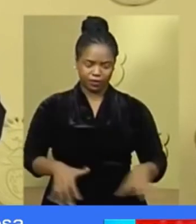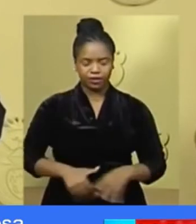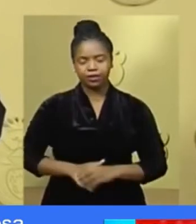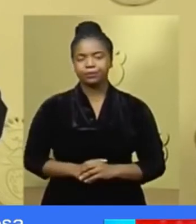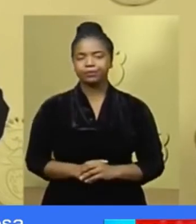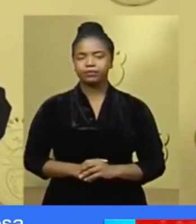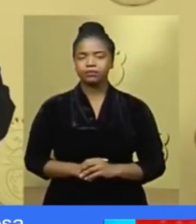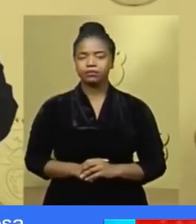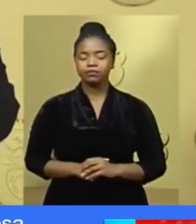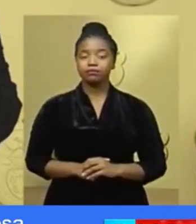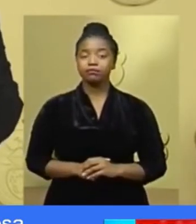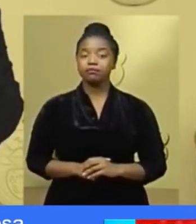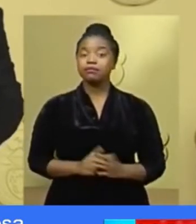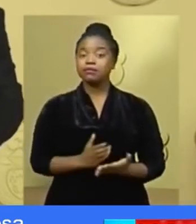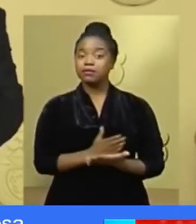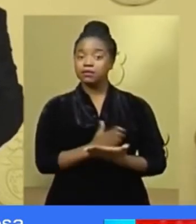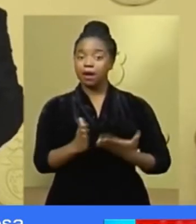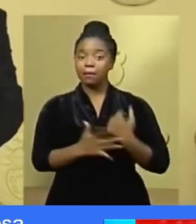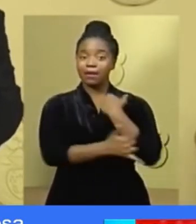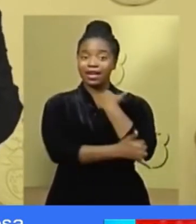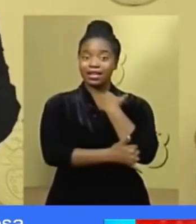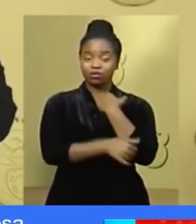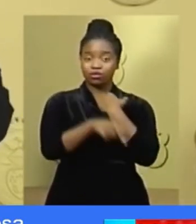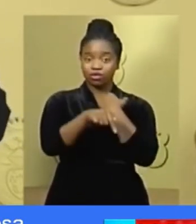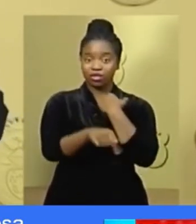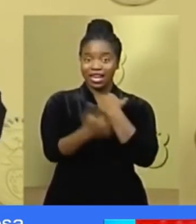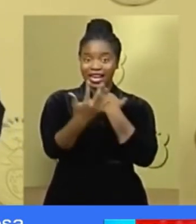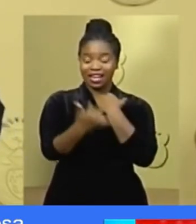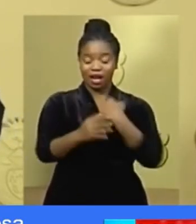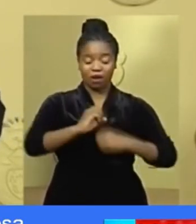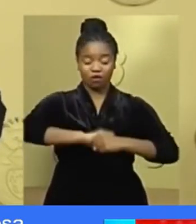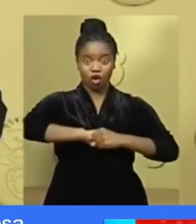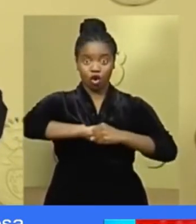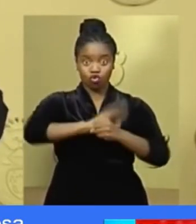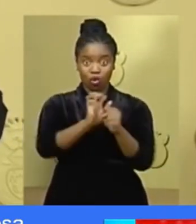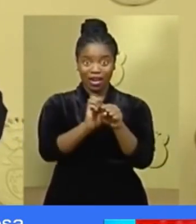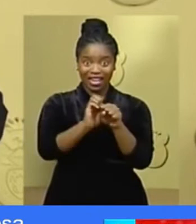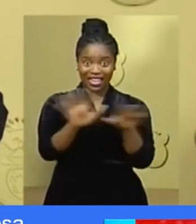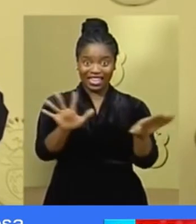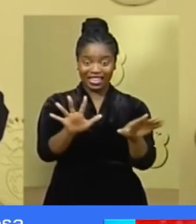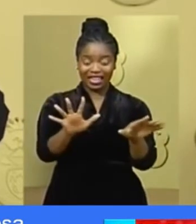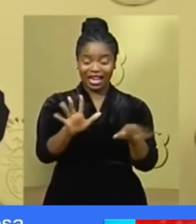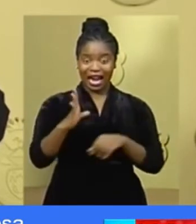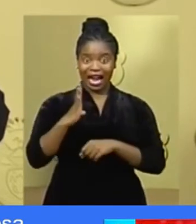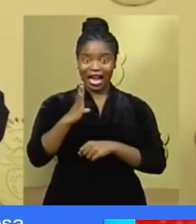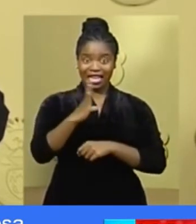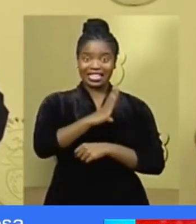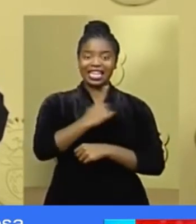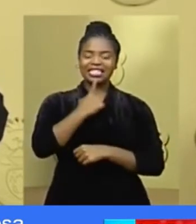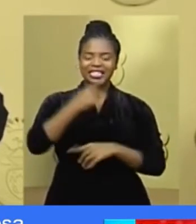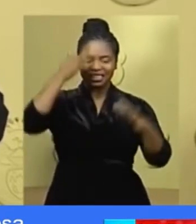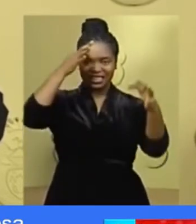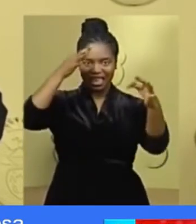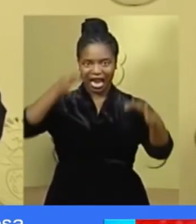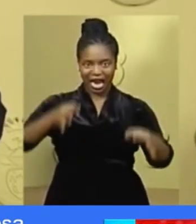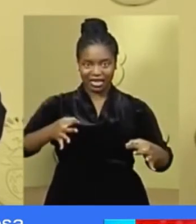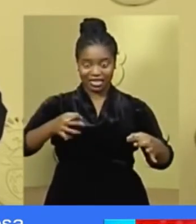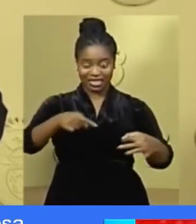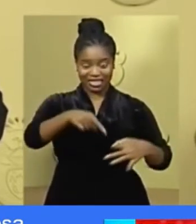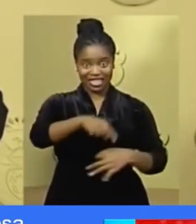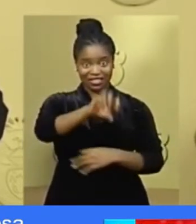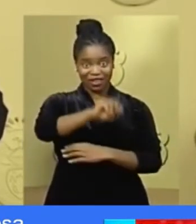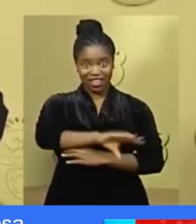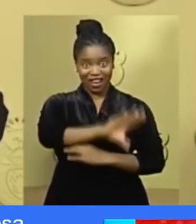As a consequence, the National Coronavirus Command Council has decided to